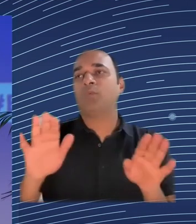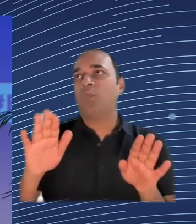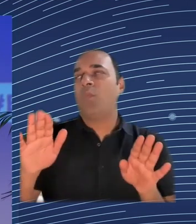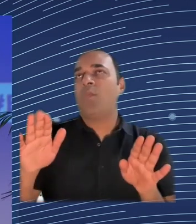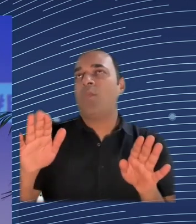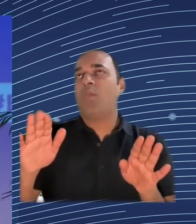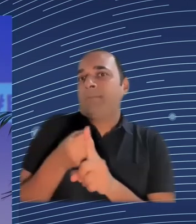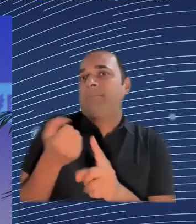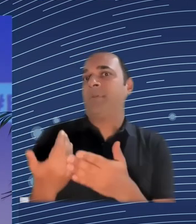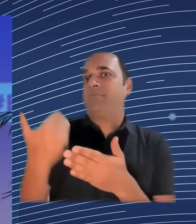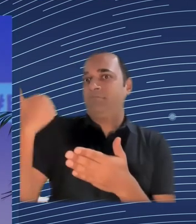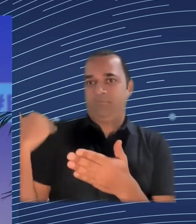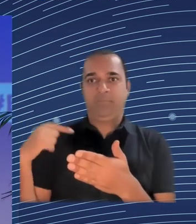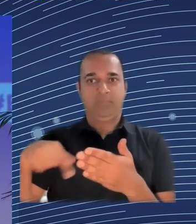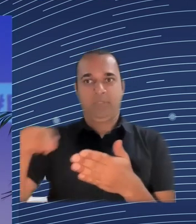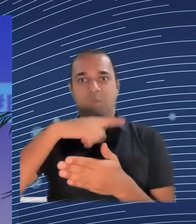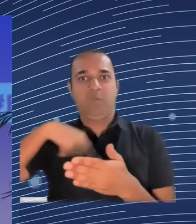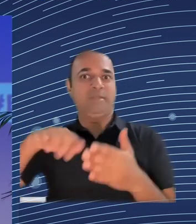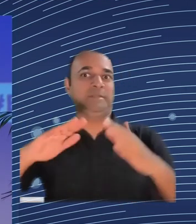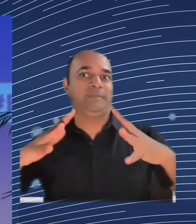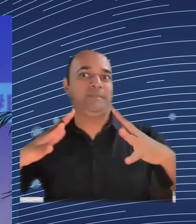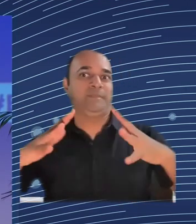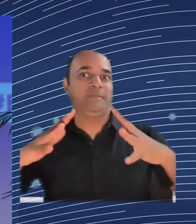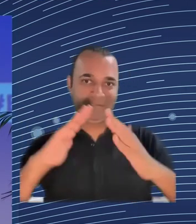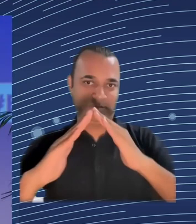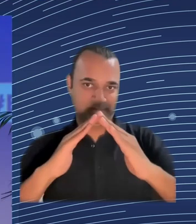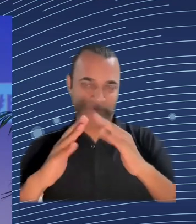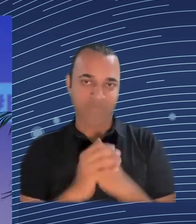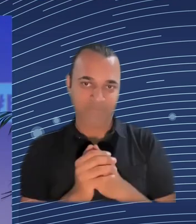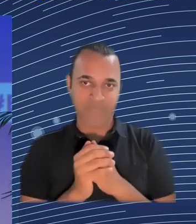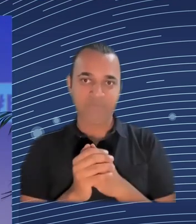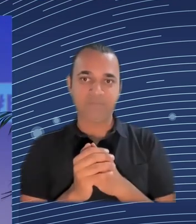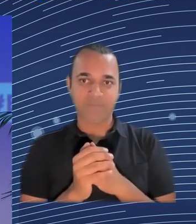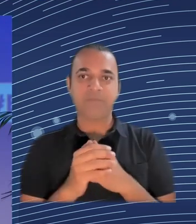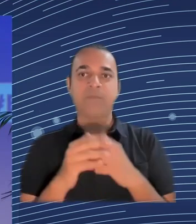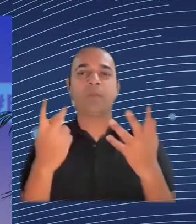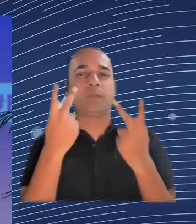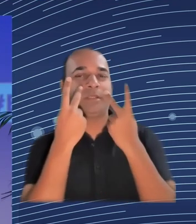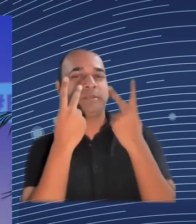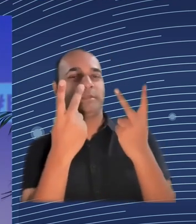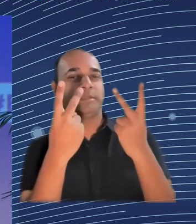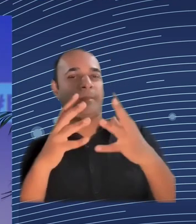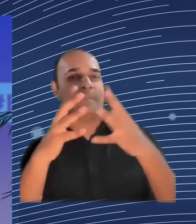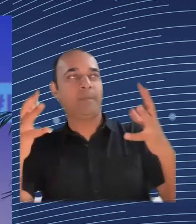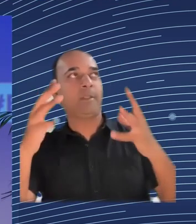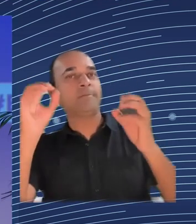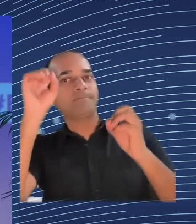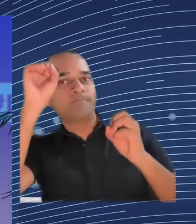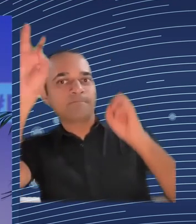means. But nevertheless, one that is considered to be middle rank in a medium-sized city. Or you have the cases of, for example,